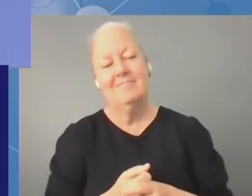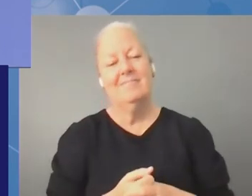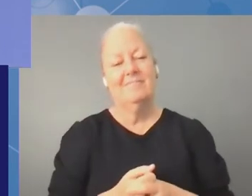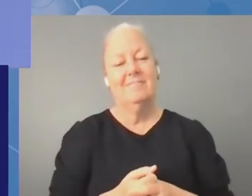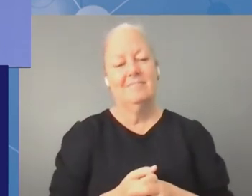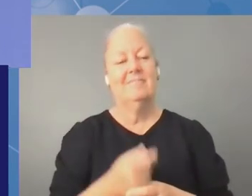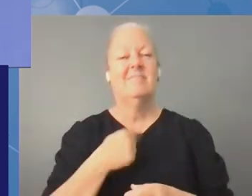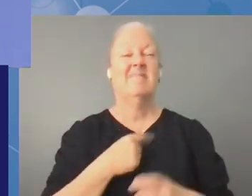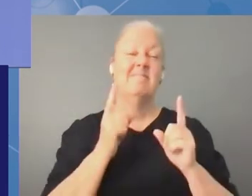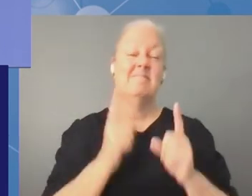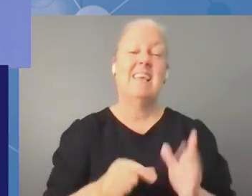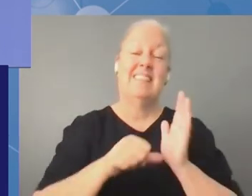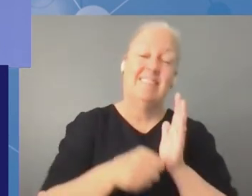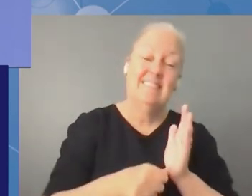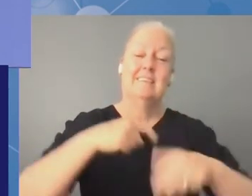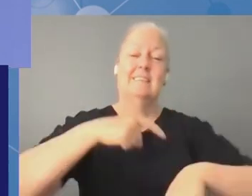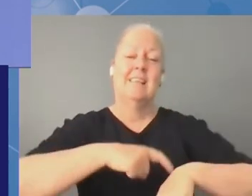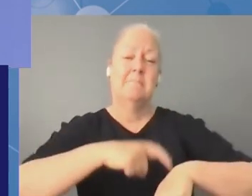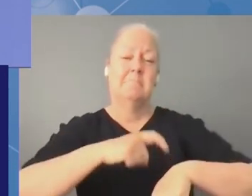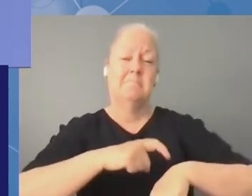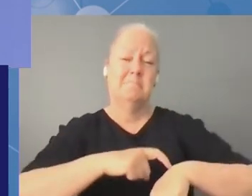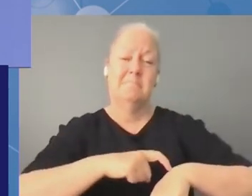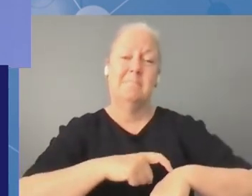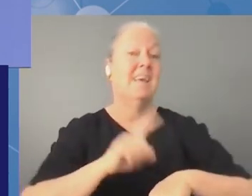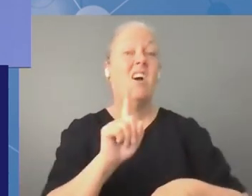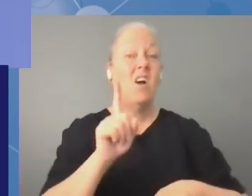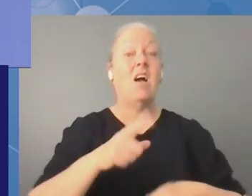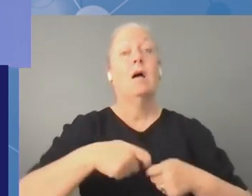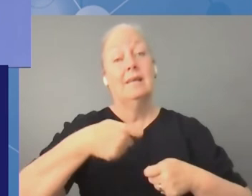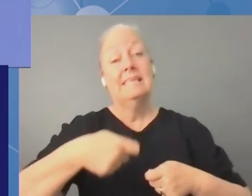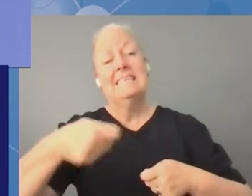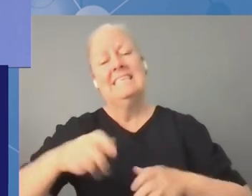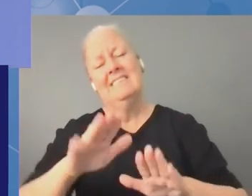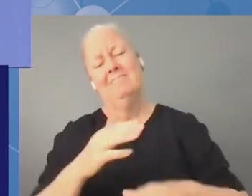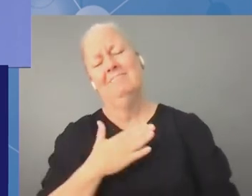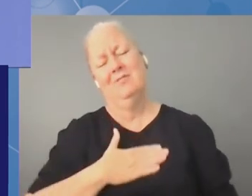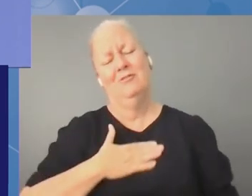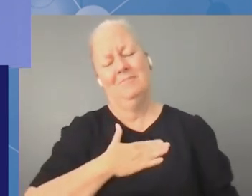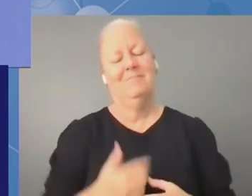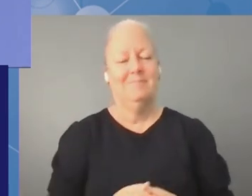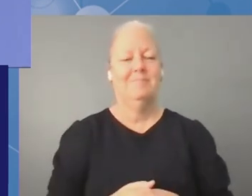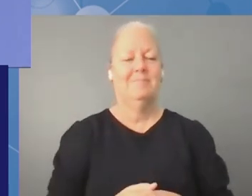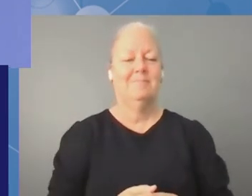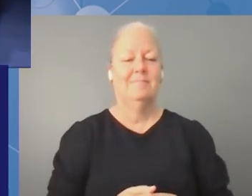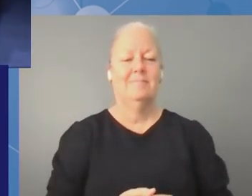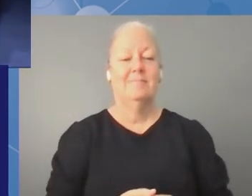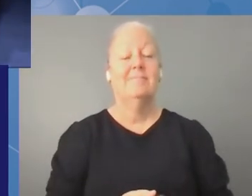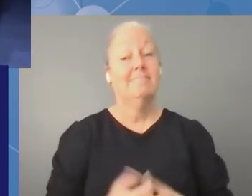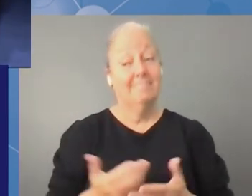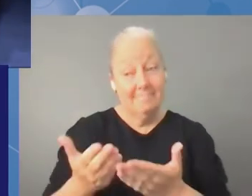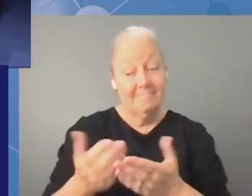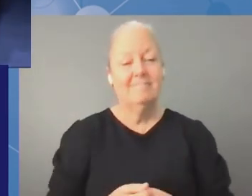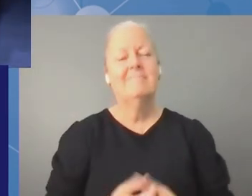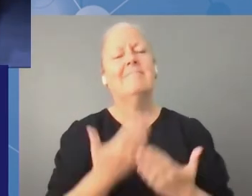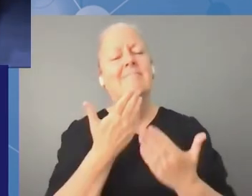because if i am not then it goes on and on so sorry about that please well thank you for giving me the floor for the